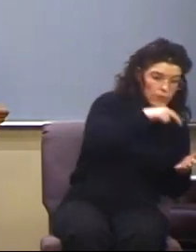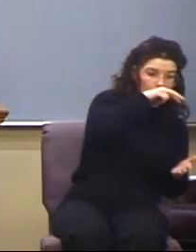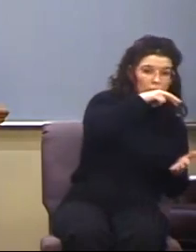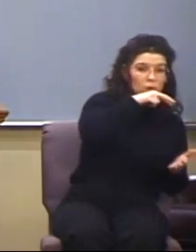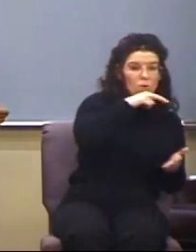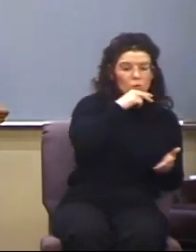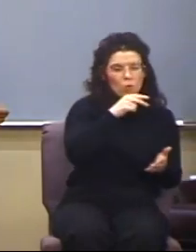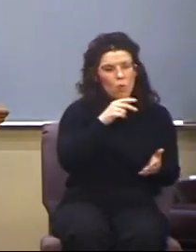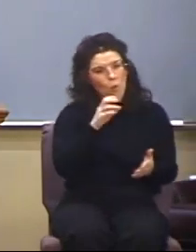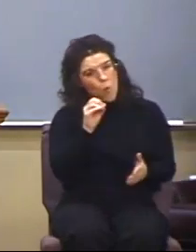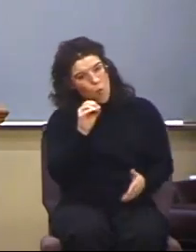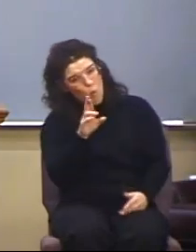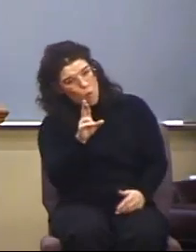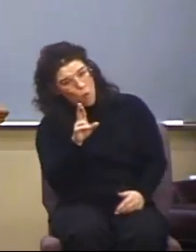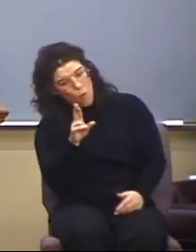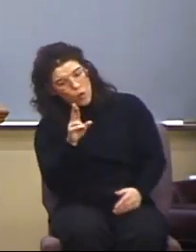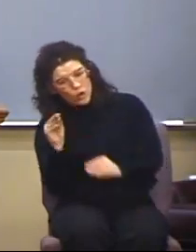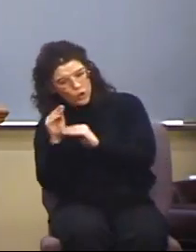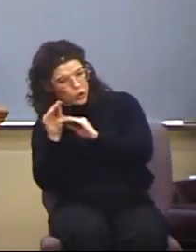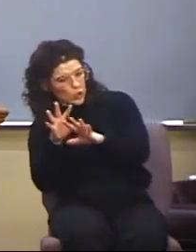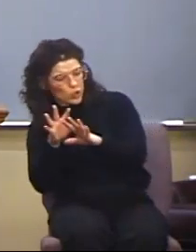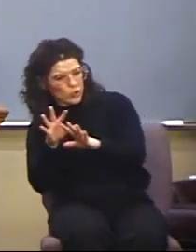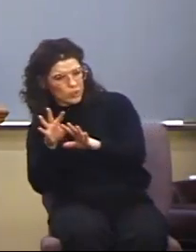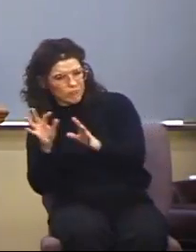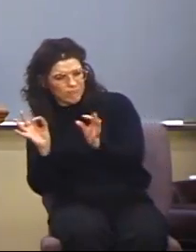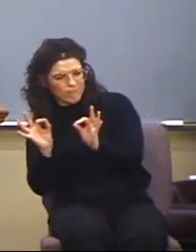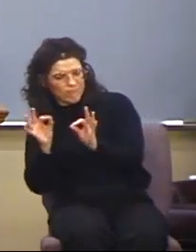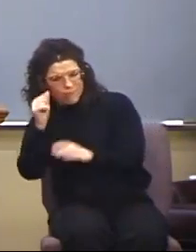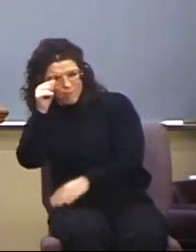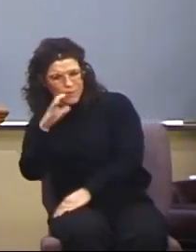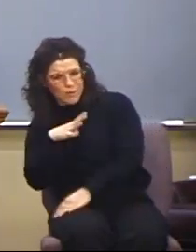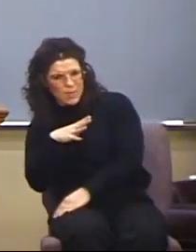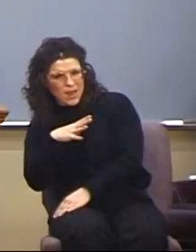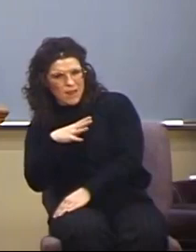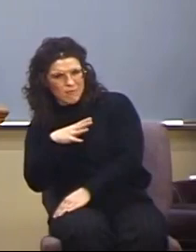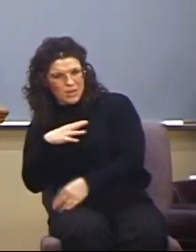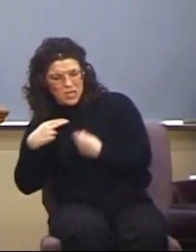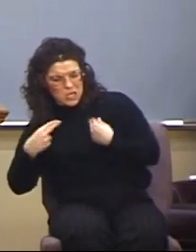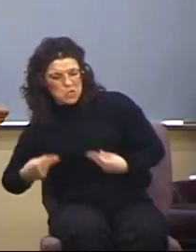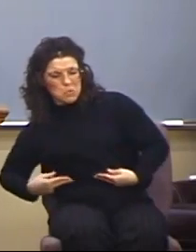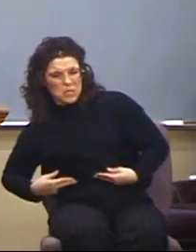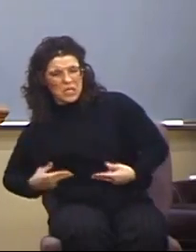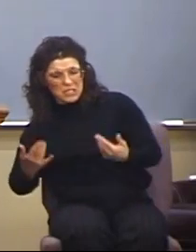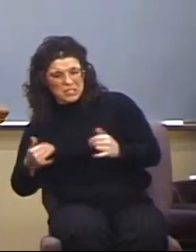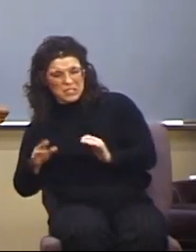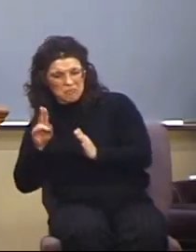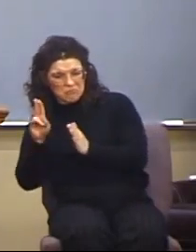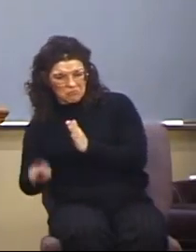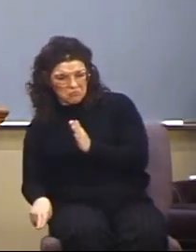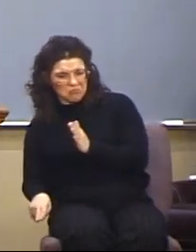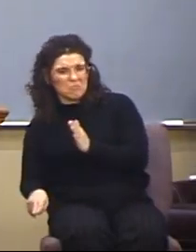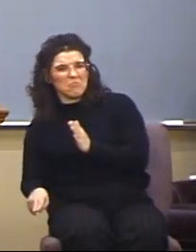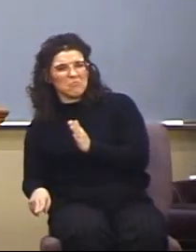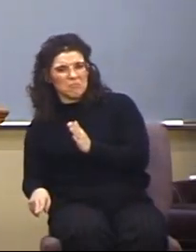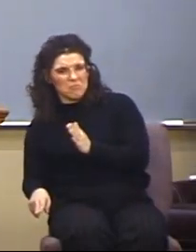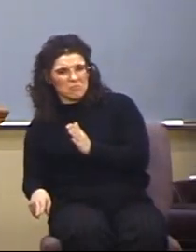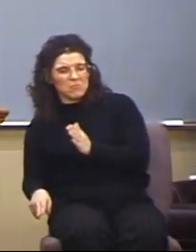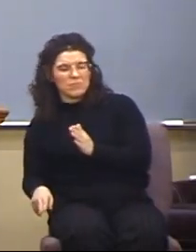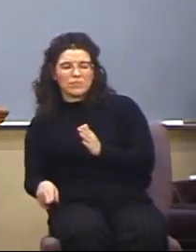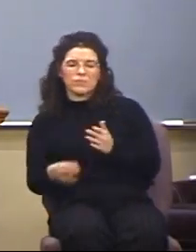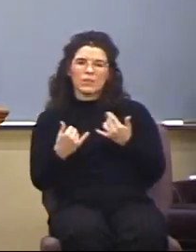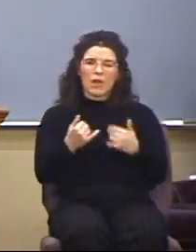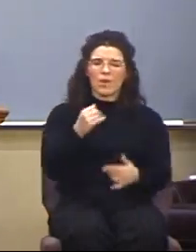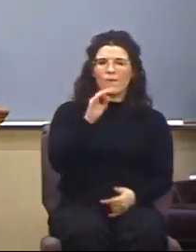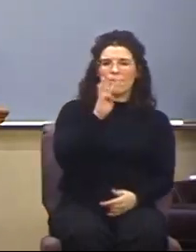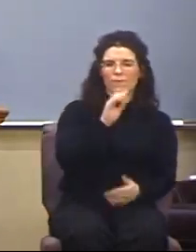was he a mere mortal accursed, and he's still in the ground as it were. Now, Paul, verses 4 through